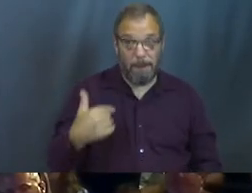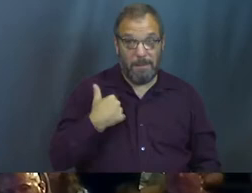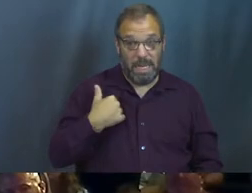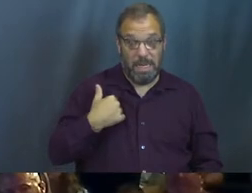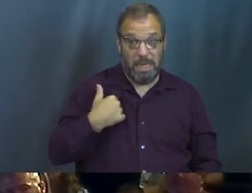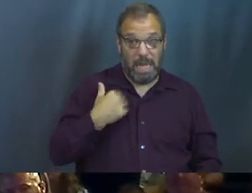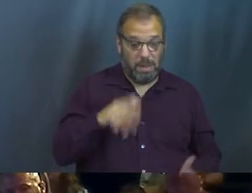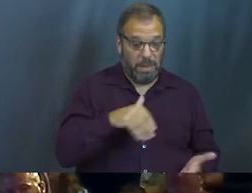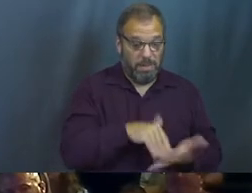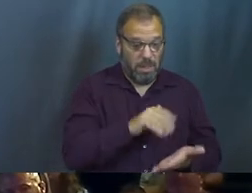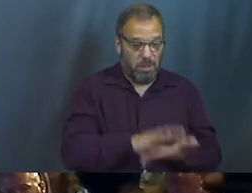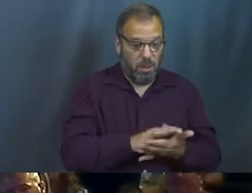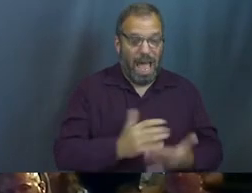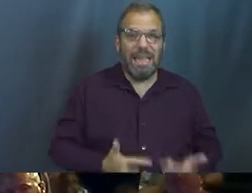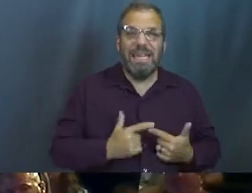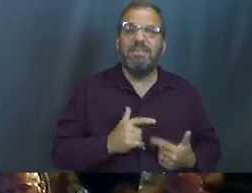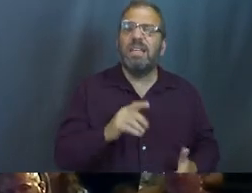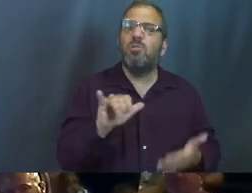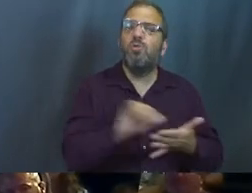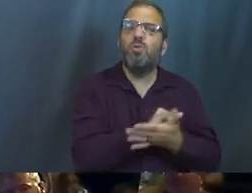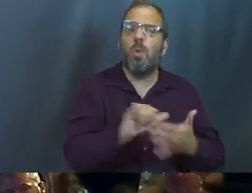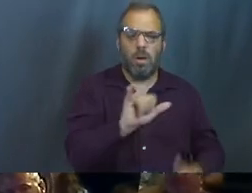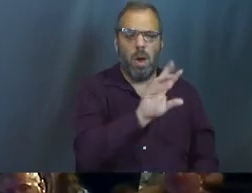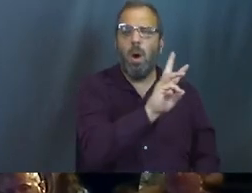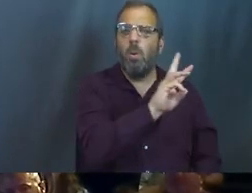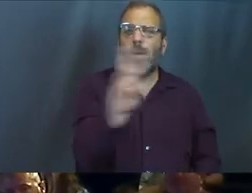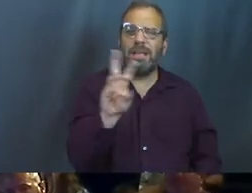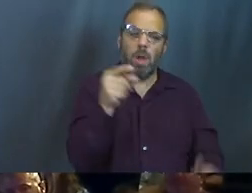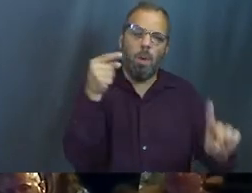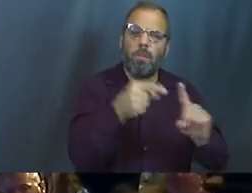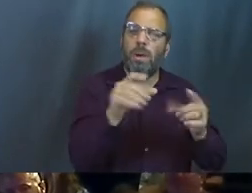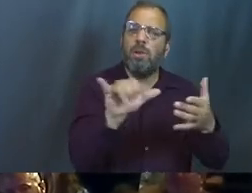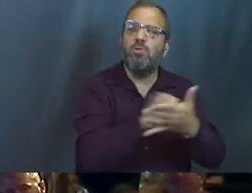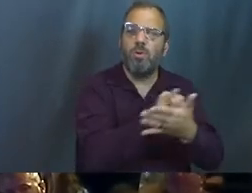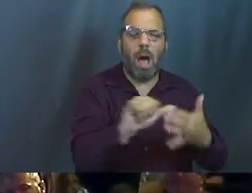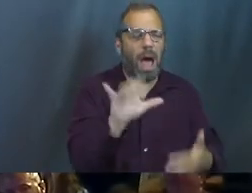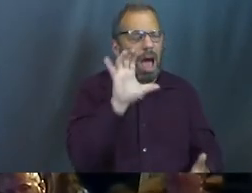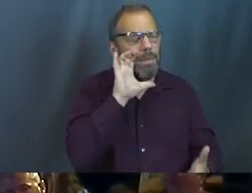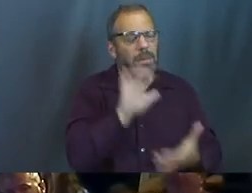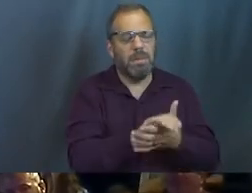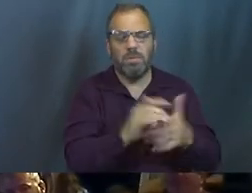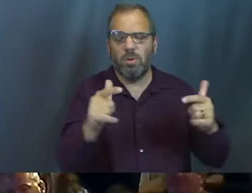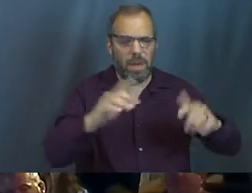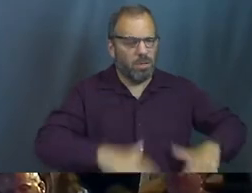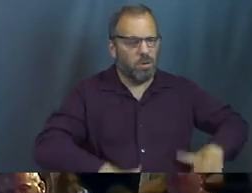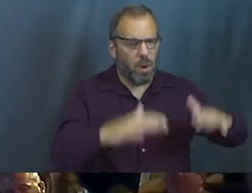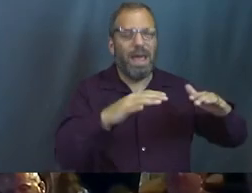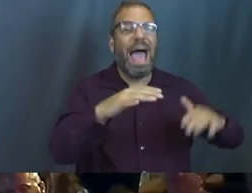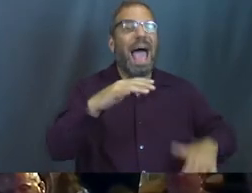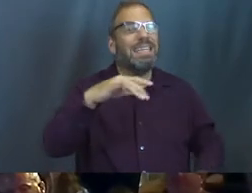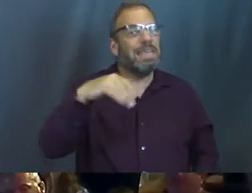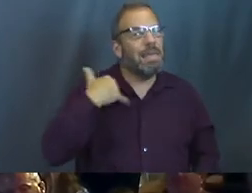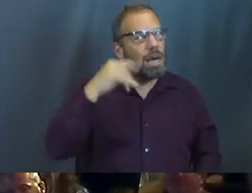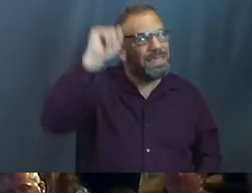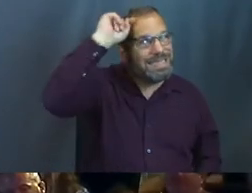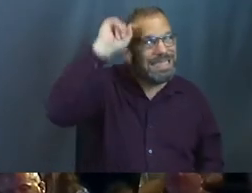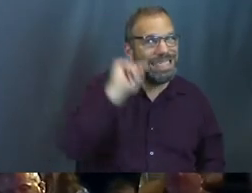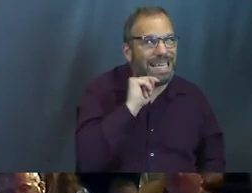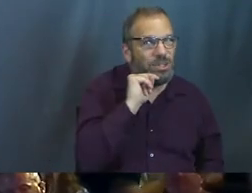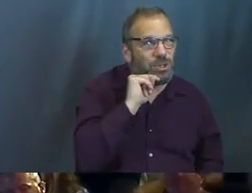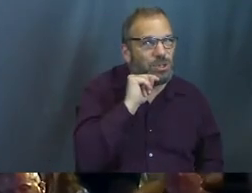in middle school, I lived in West Point, New York. a beautiful place. I think it's one of the greatest places to grow up as a young teenager.